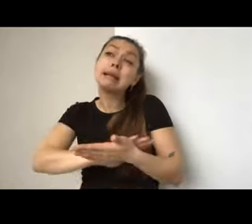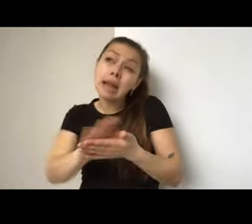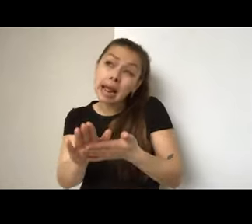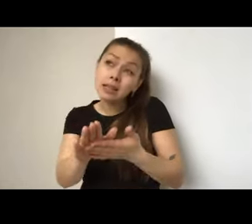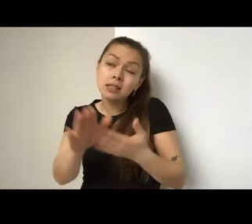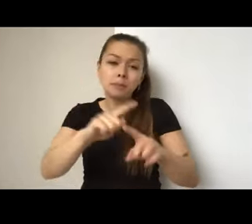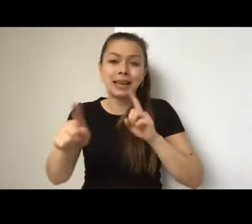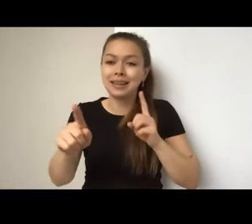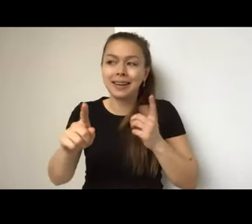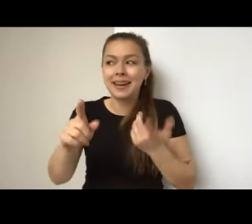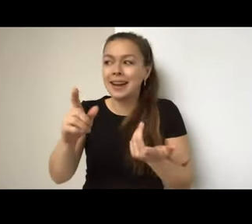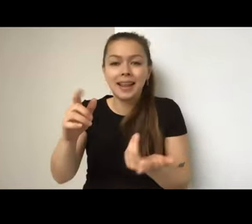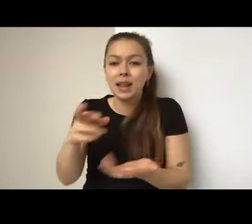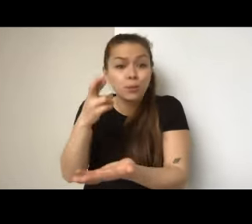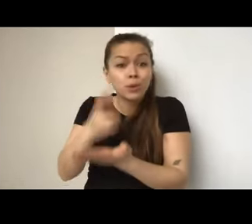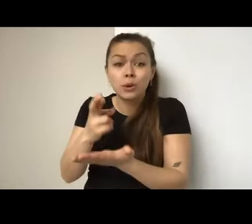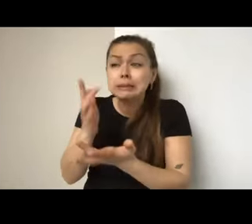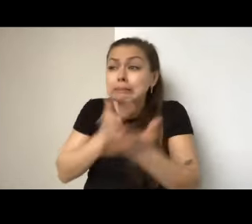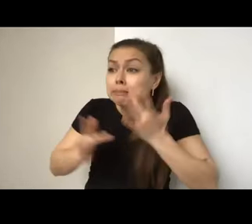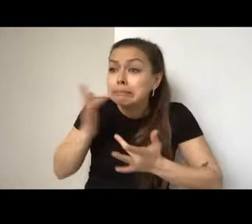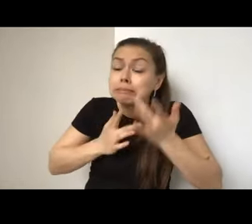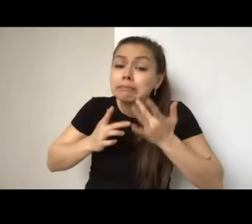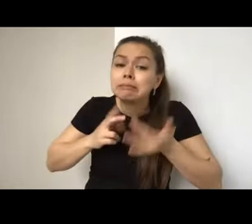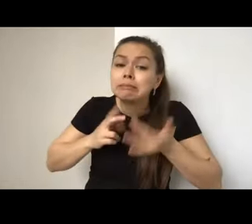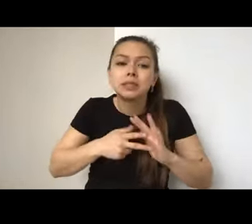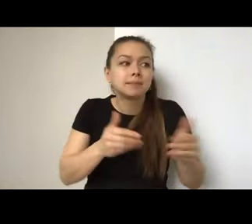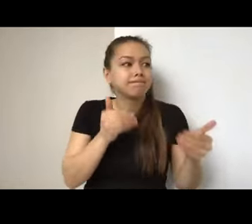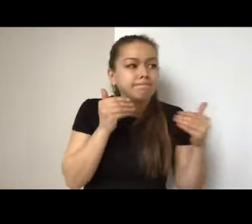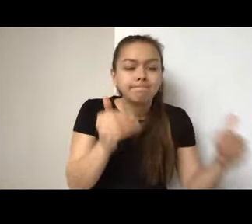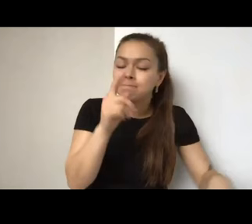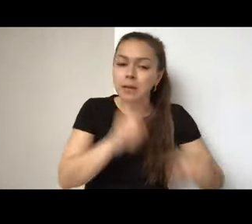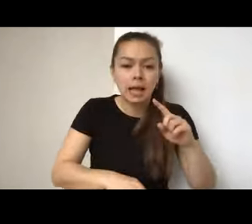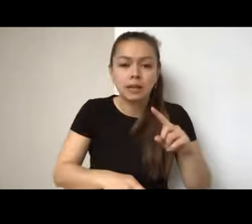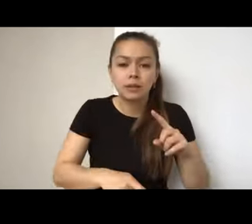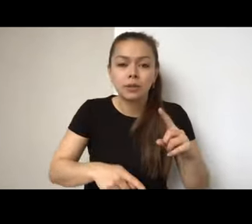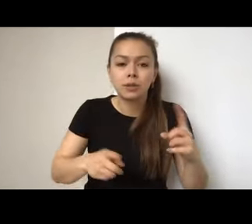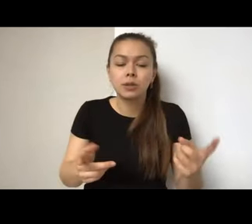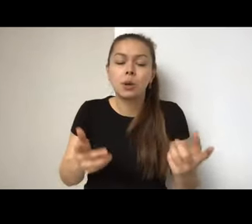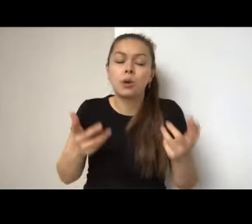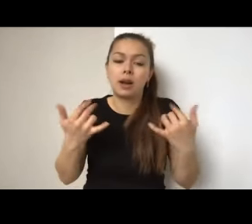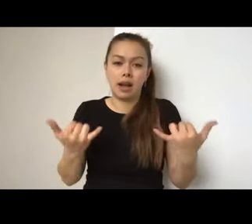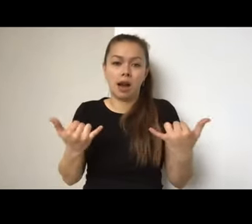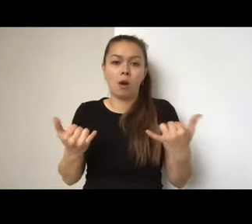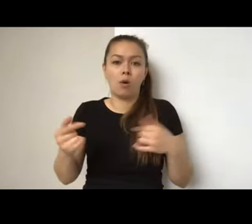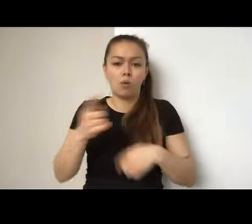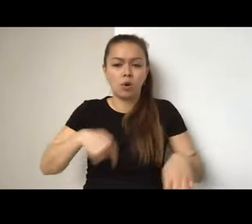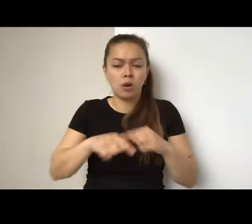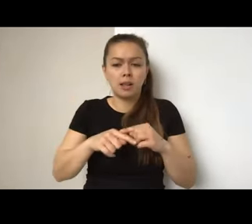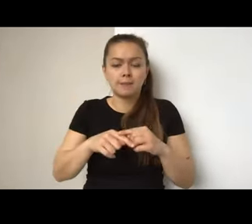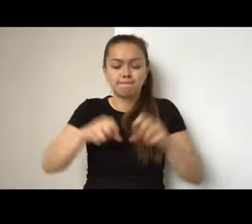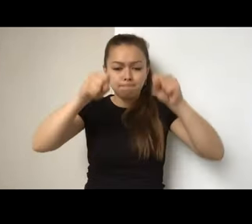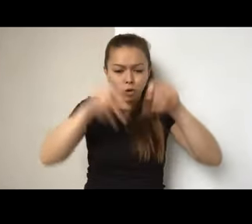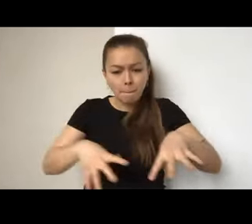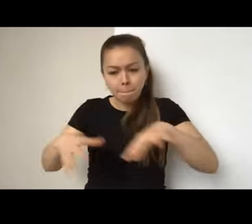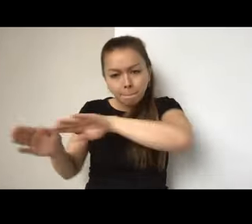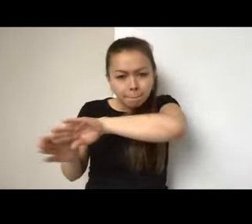do so. Now that we've been able to get this funding, you know, we are doing an overhaul kind of how we present the stories on this map. Uh, we've been able